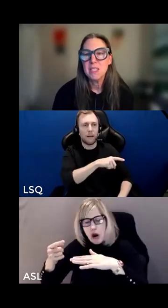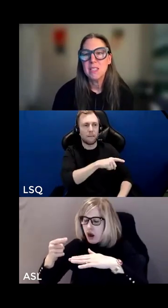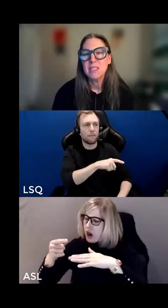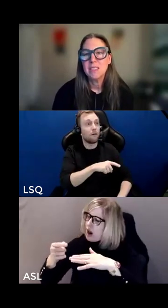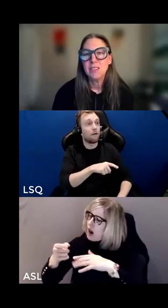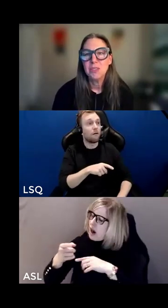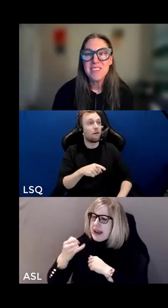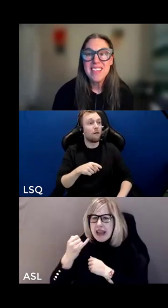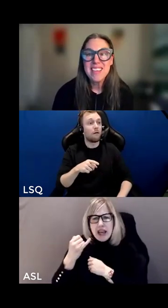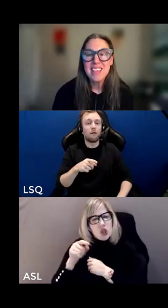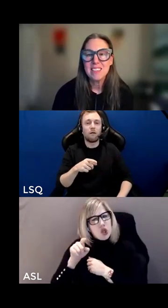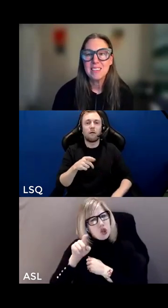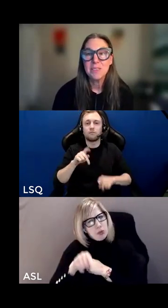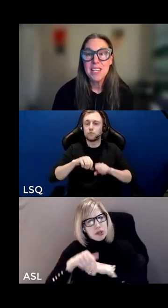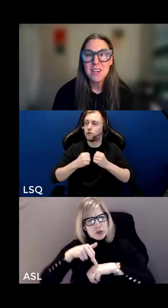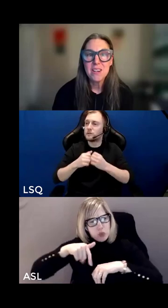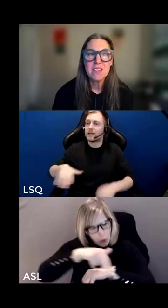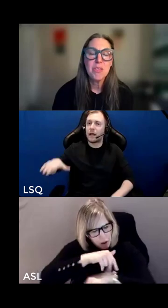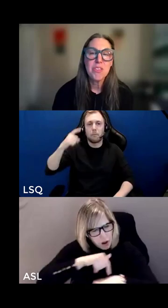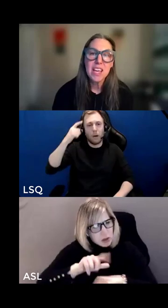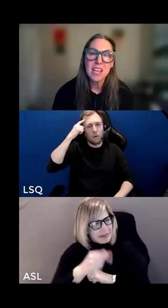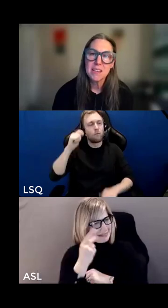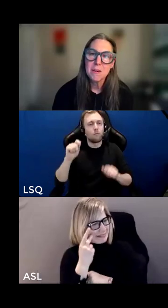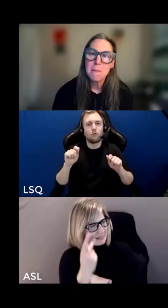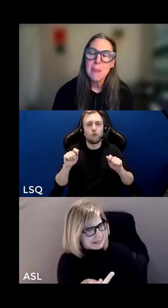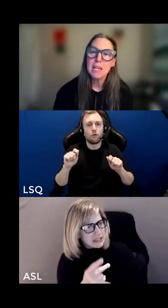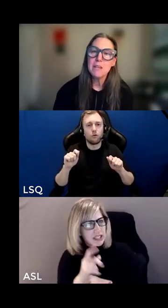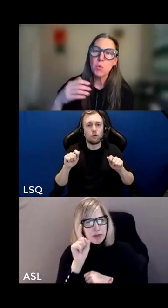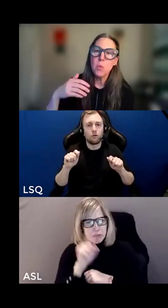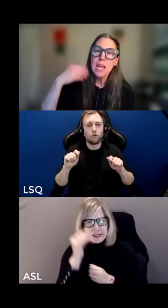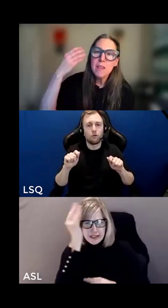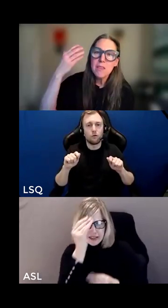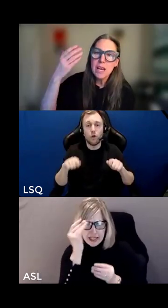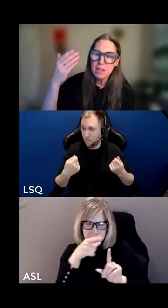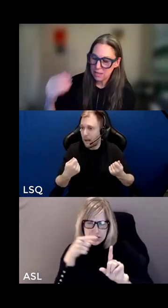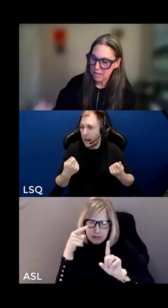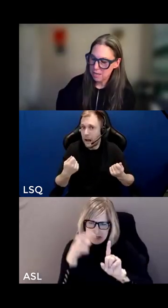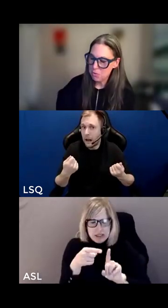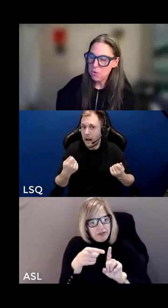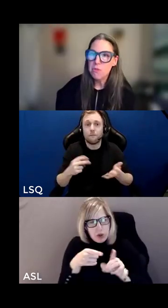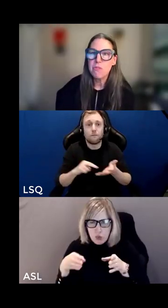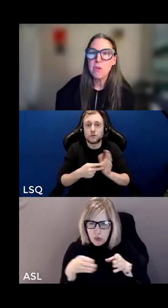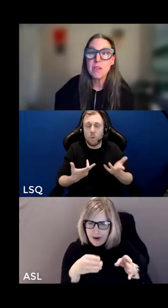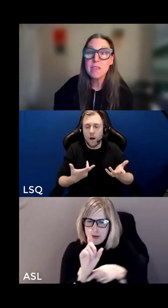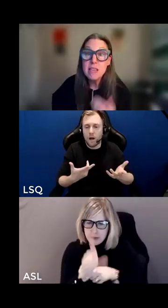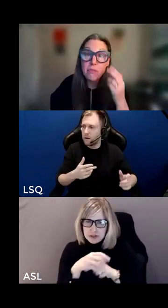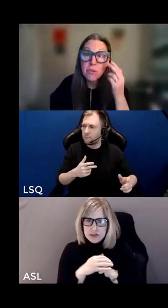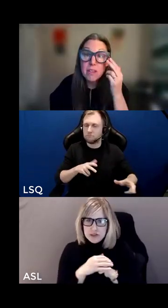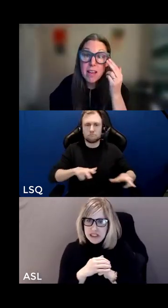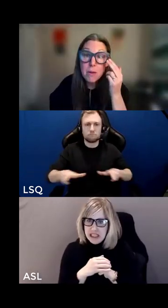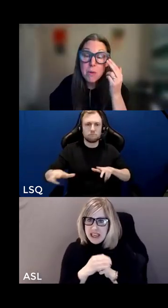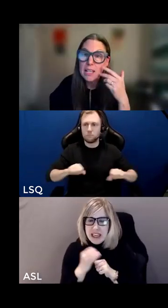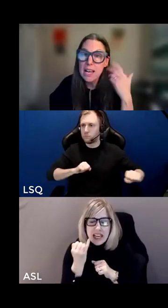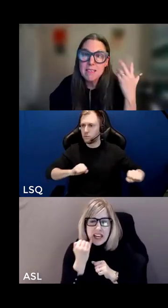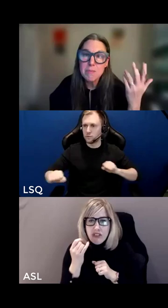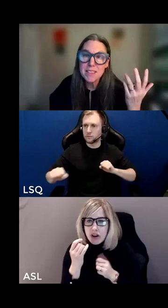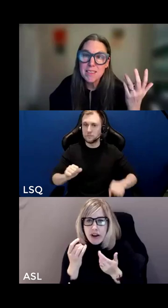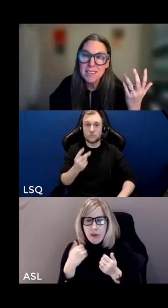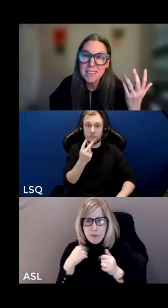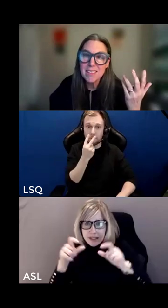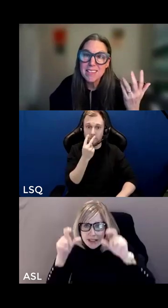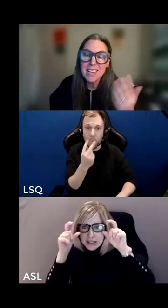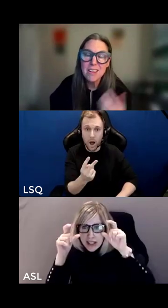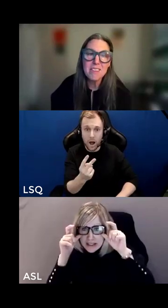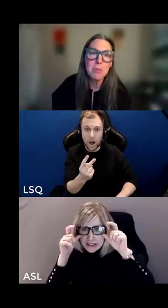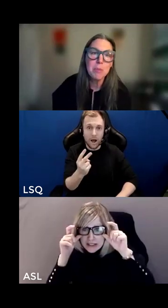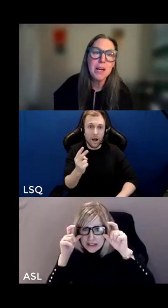to see to hear to think and if the way that i move or see for instance i wear glasses but